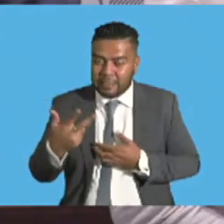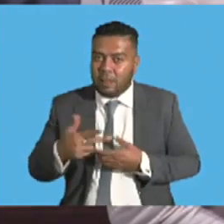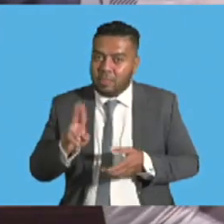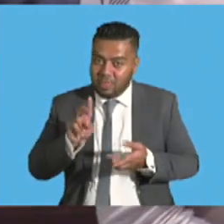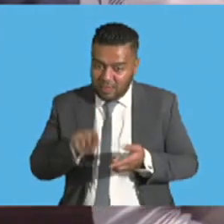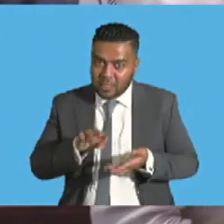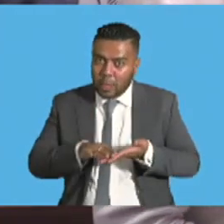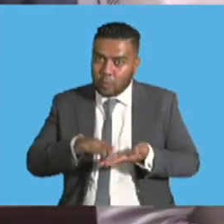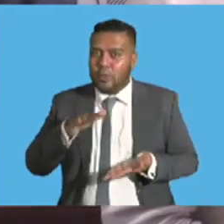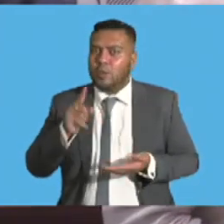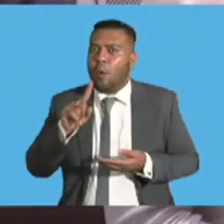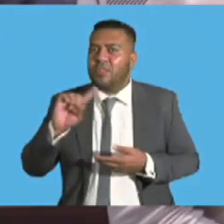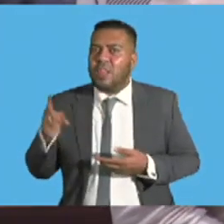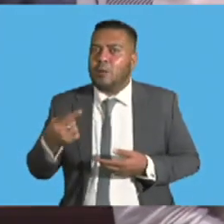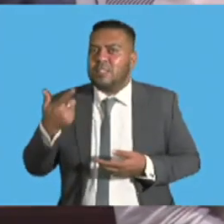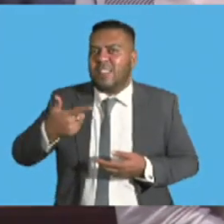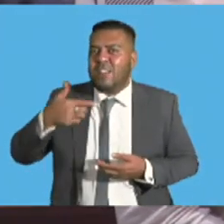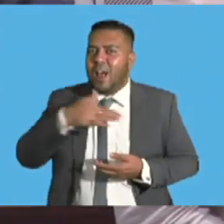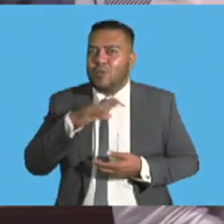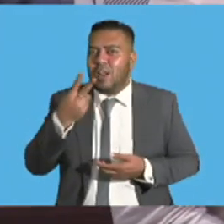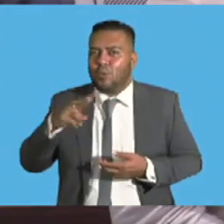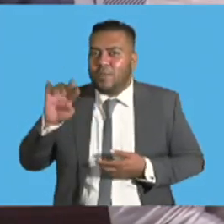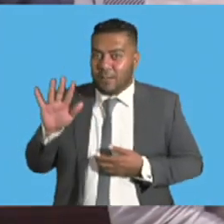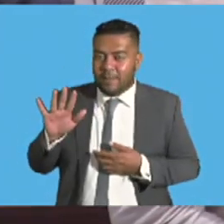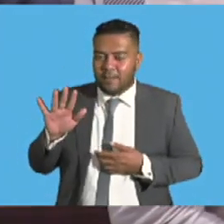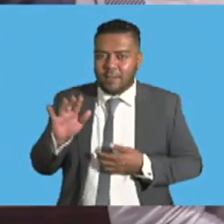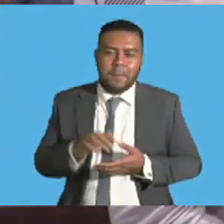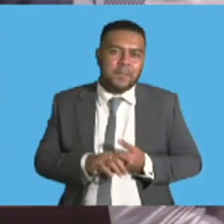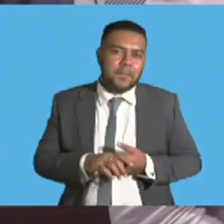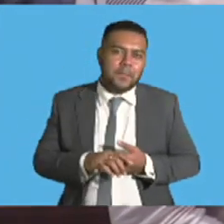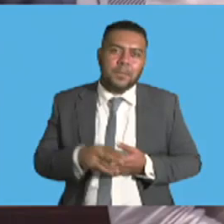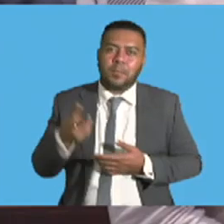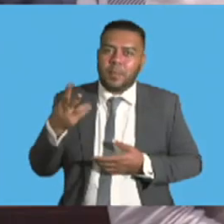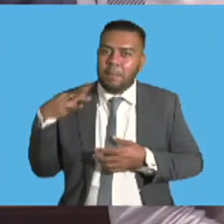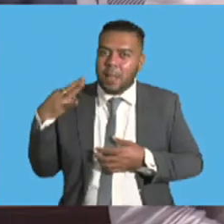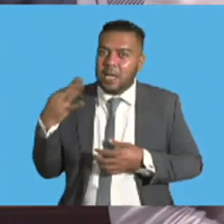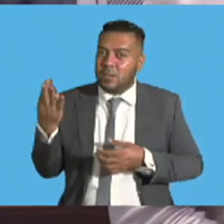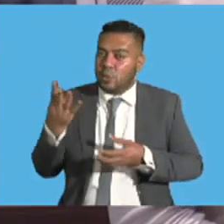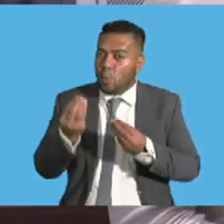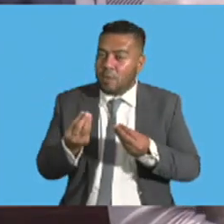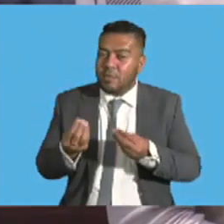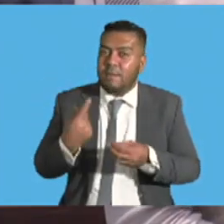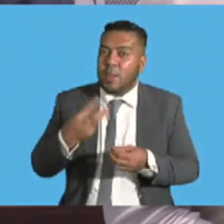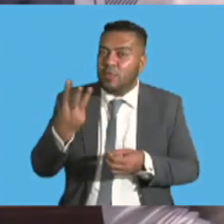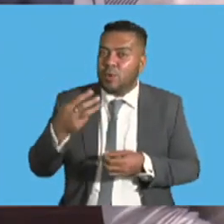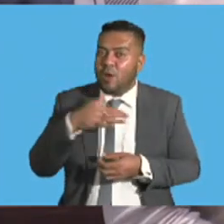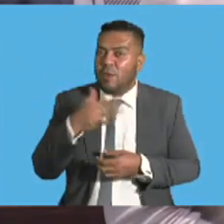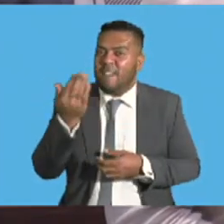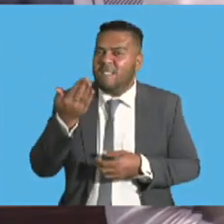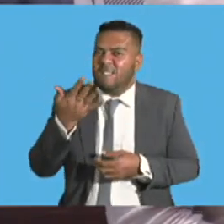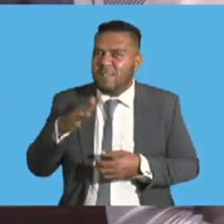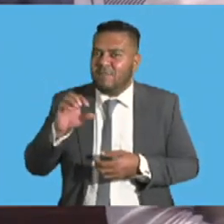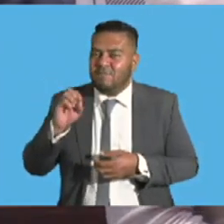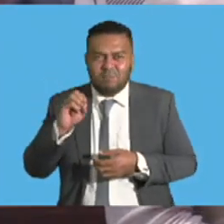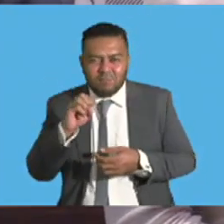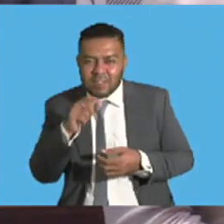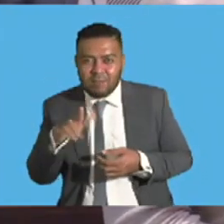increased to 1,725 applications worth $370 million.